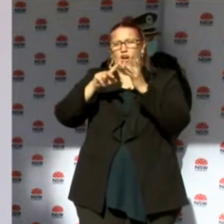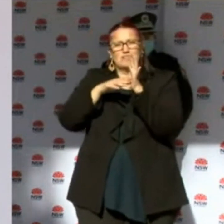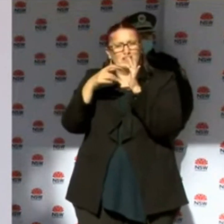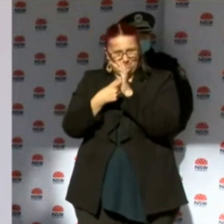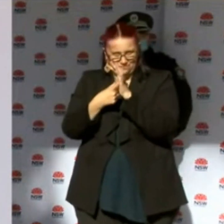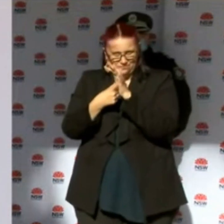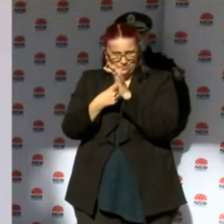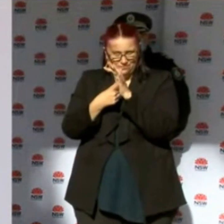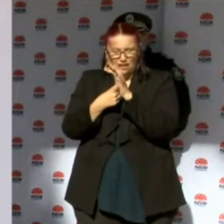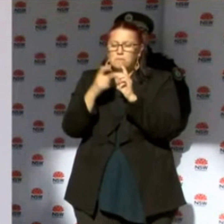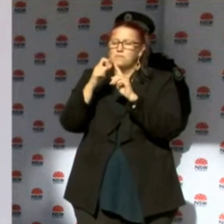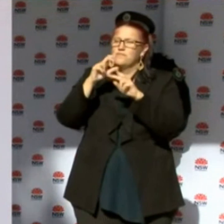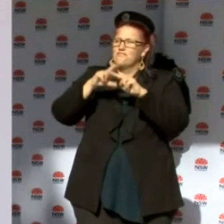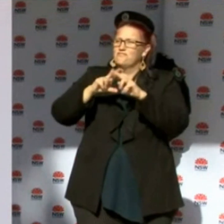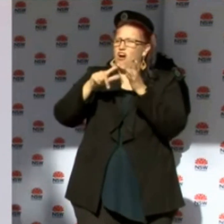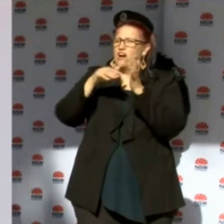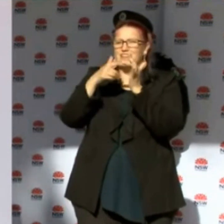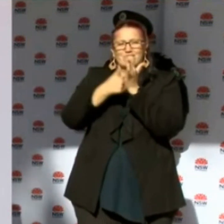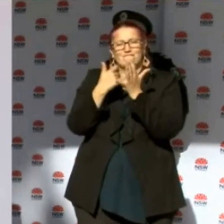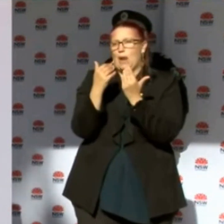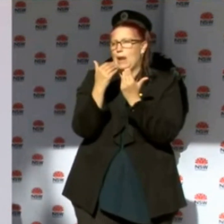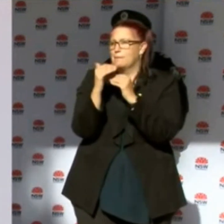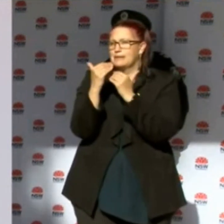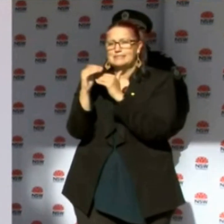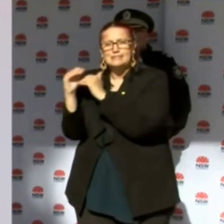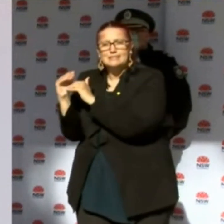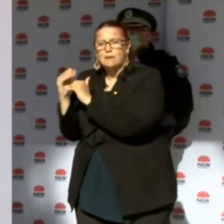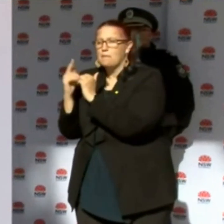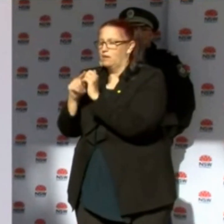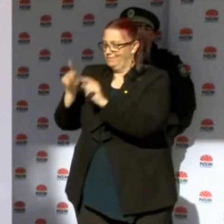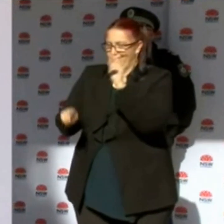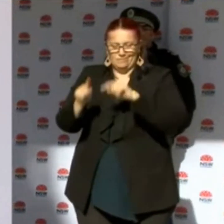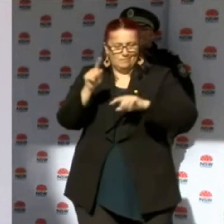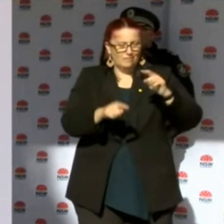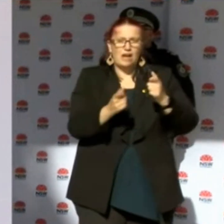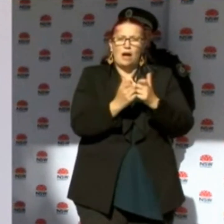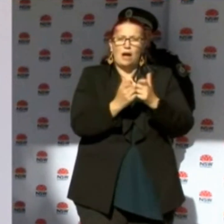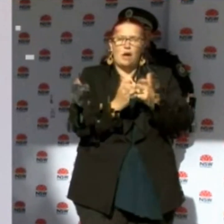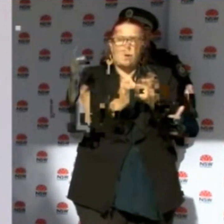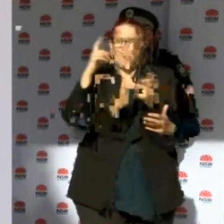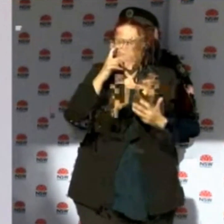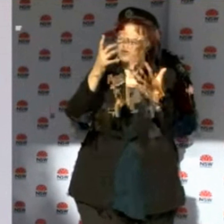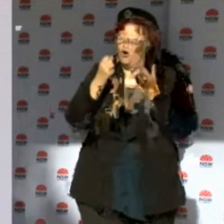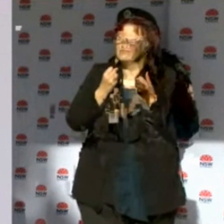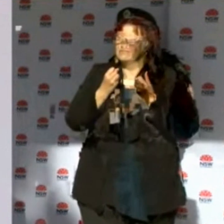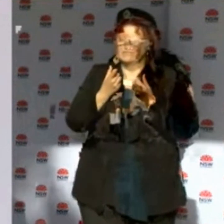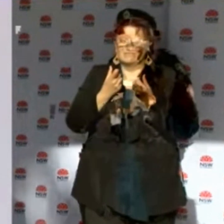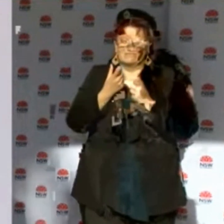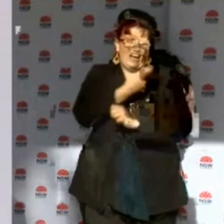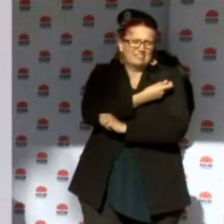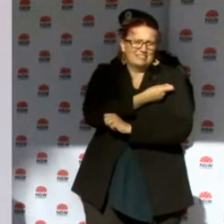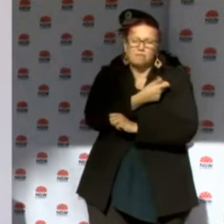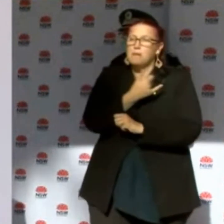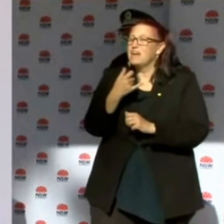through general practice. So it may be variability in the amount of vaccine that the GP has